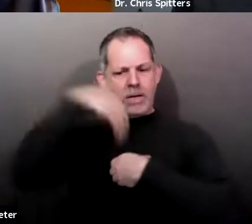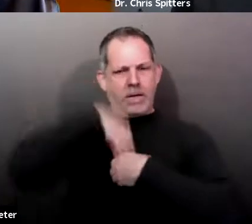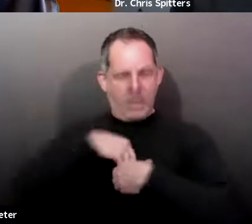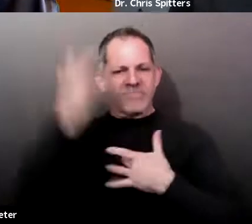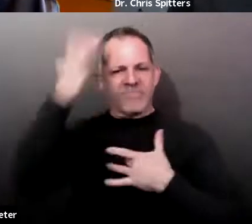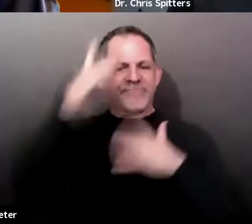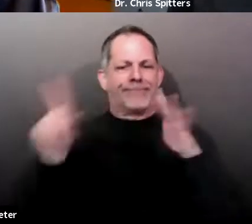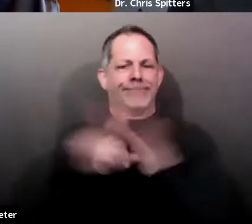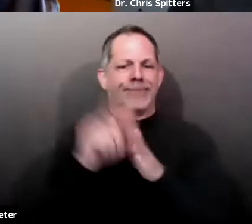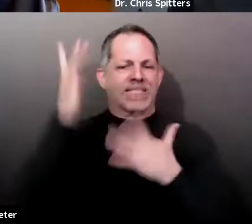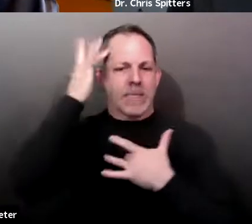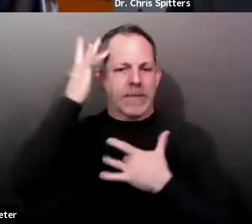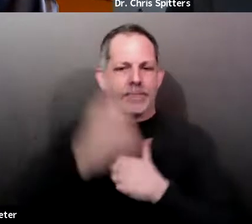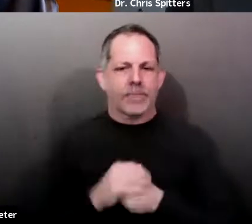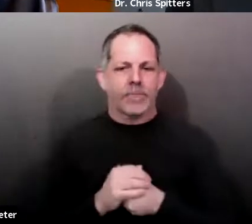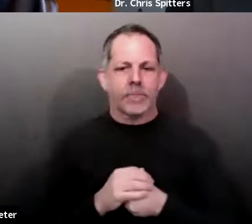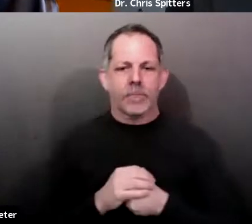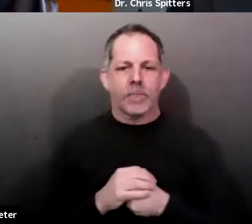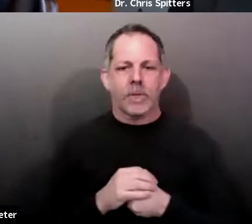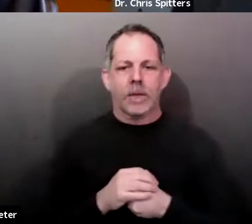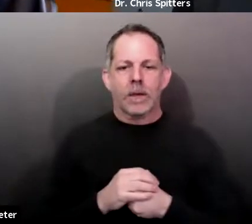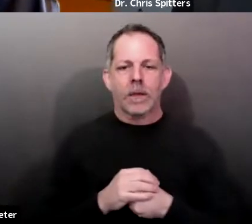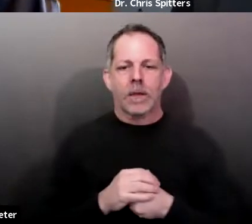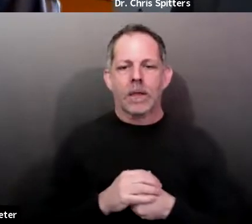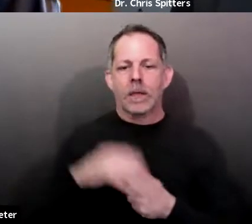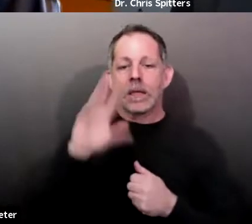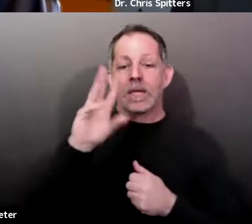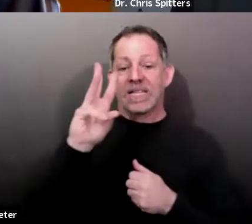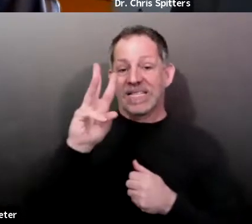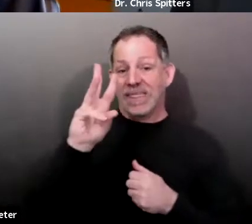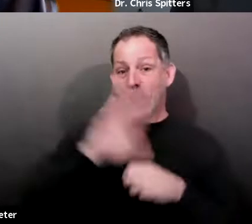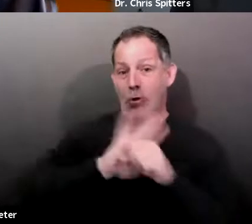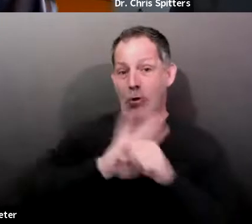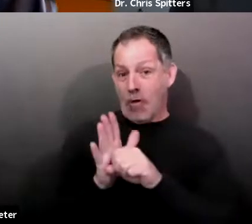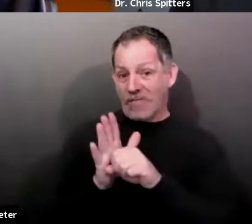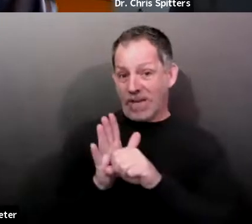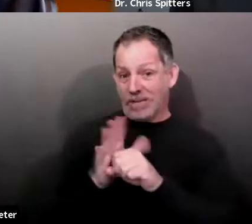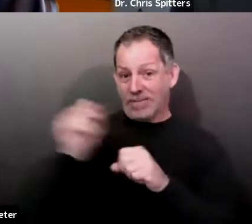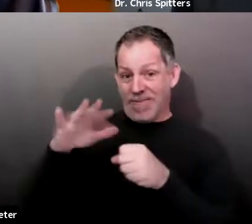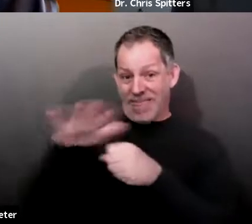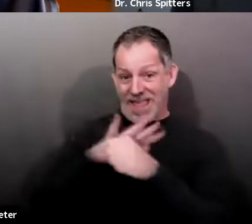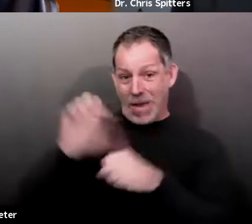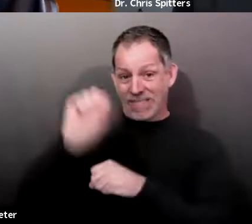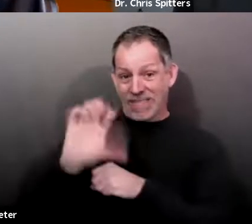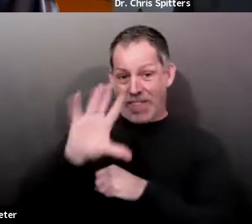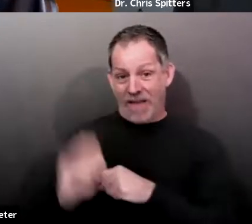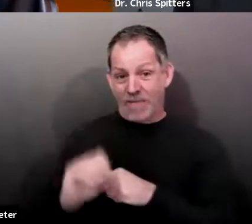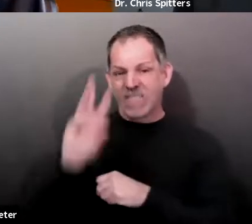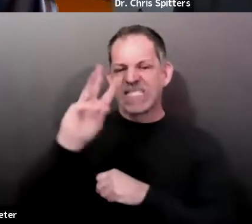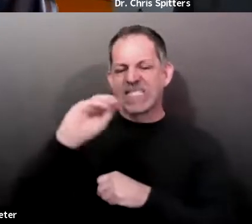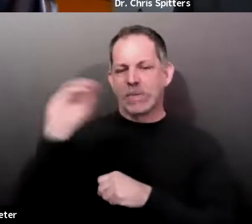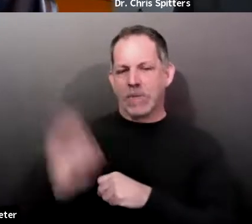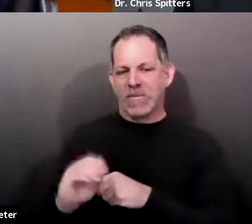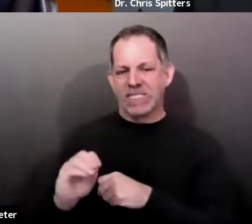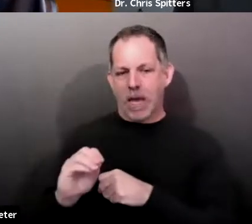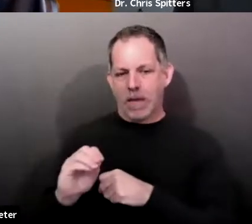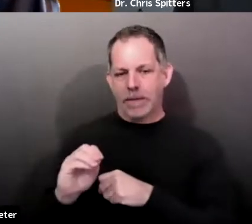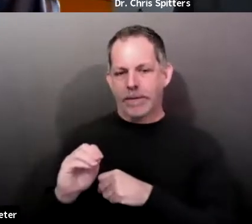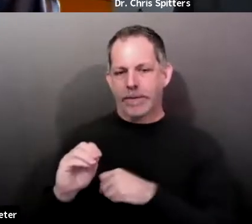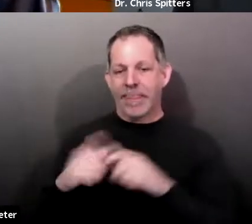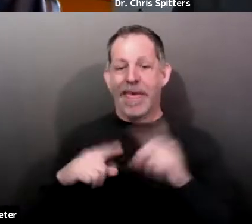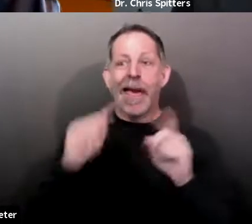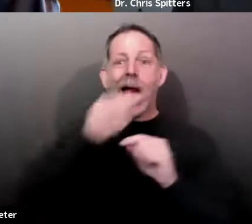maybe 60% rather than say 90% uh, um, in other settings where that strain is not